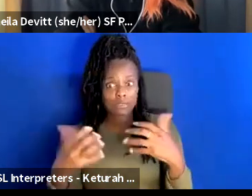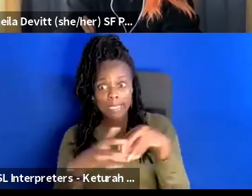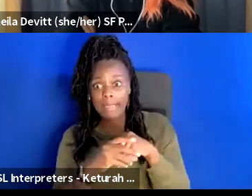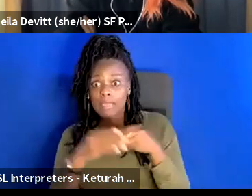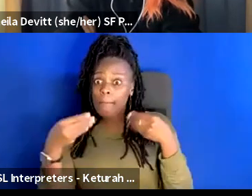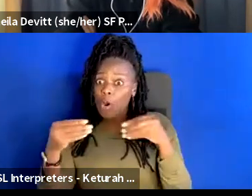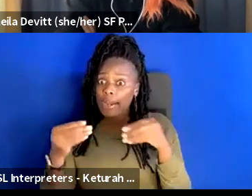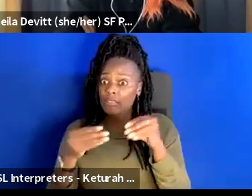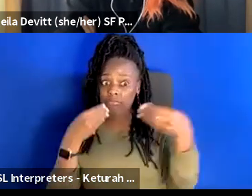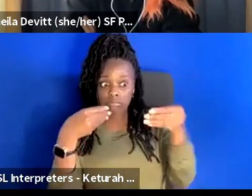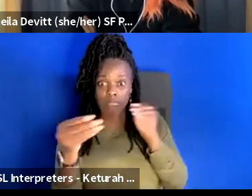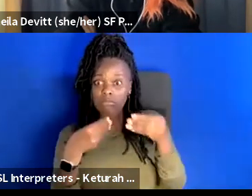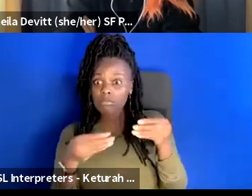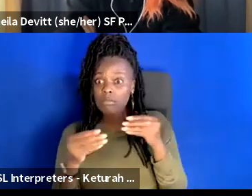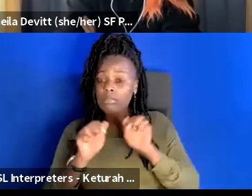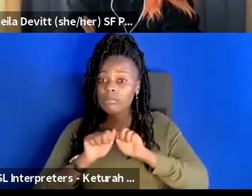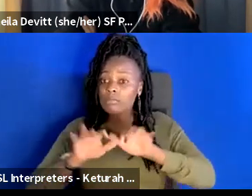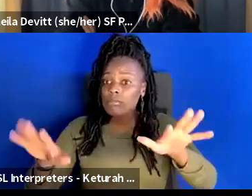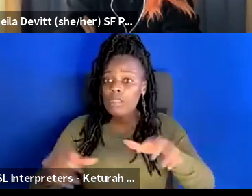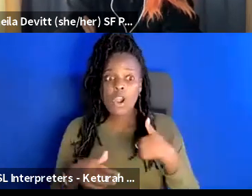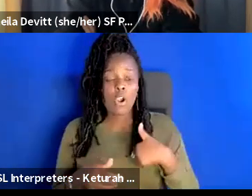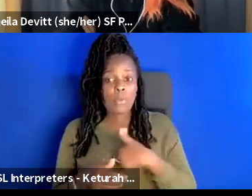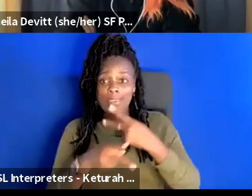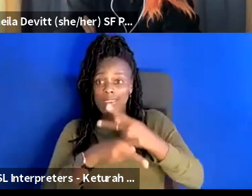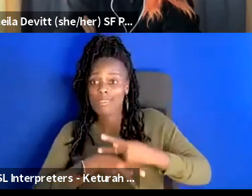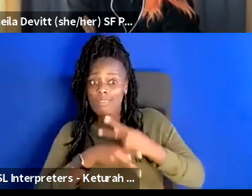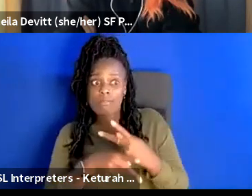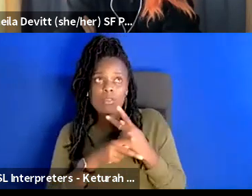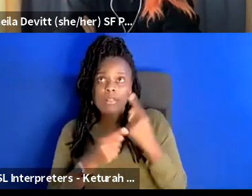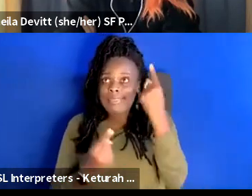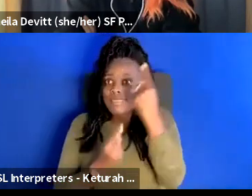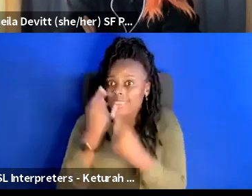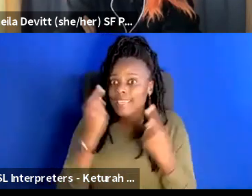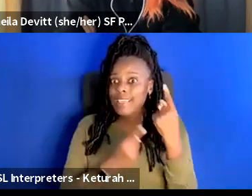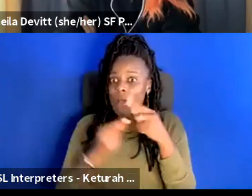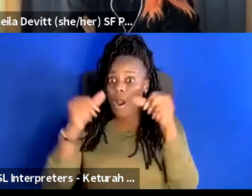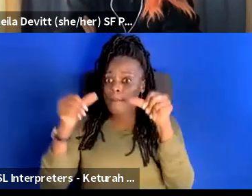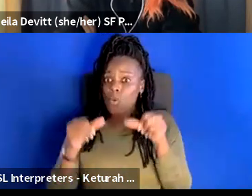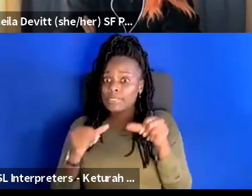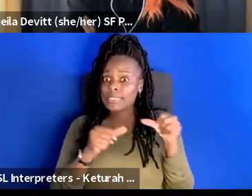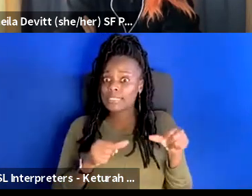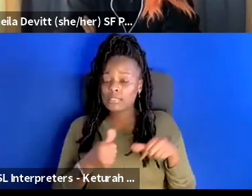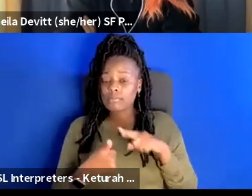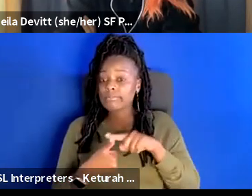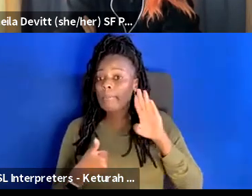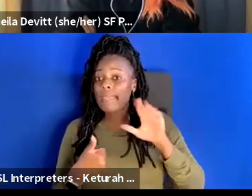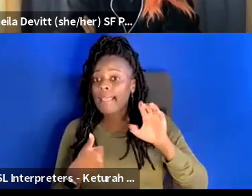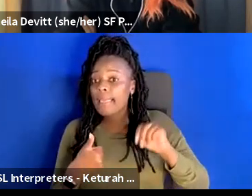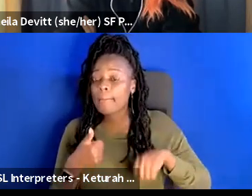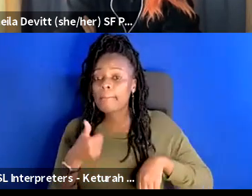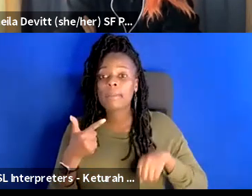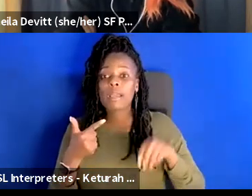are we being deliberate about these statements that we're posting everywhere you know it's black lives matter and pride month and all of these things what are you